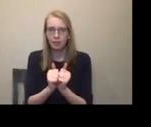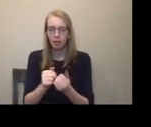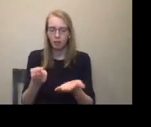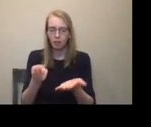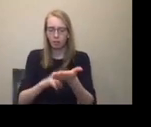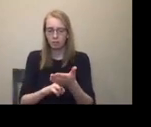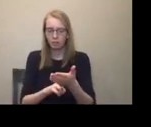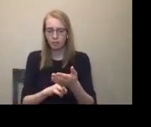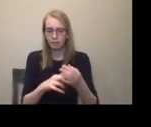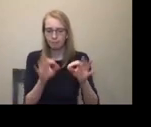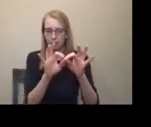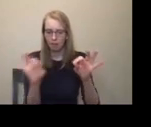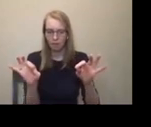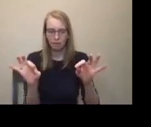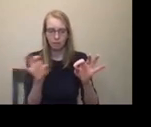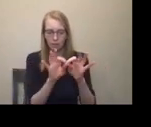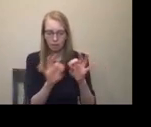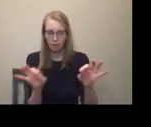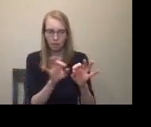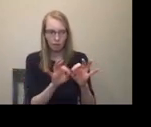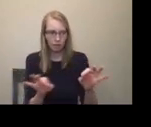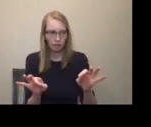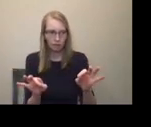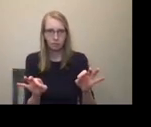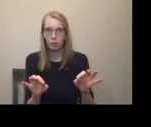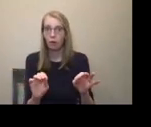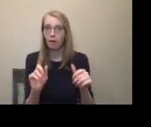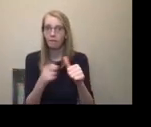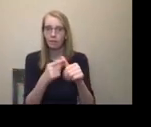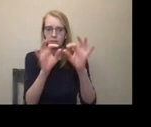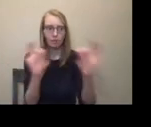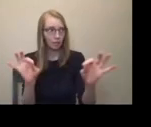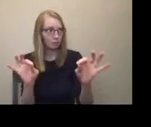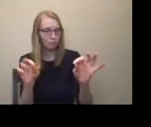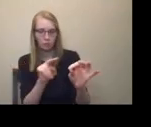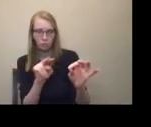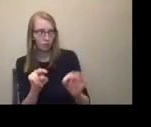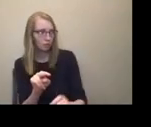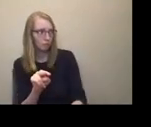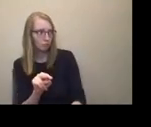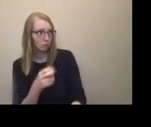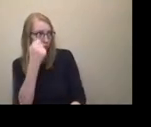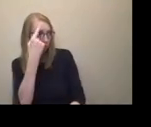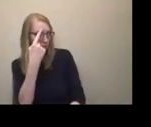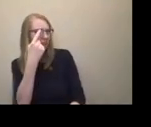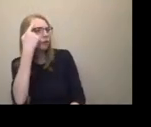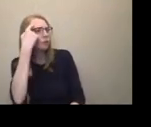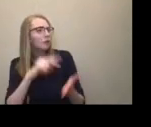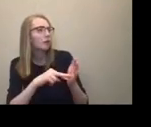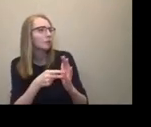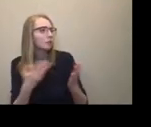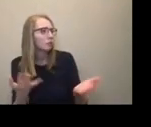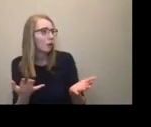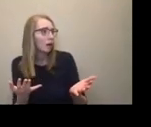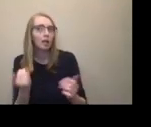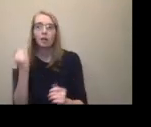the company reads line one and then I say to the artist, do you understand that? Tell me what you think it means. And then if they're reflecting it back